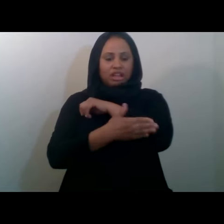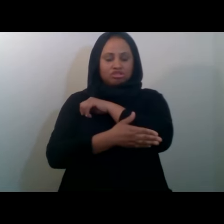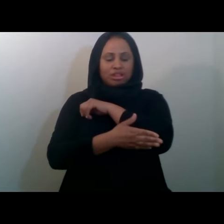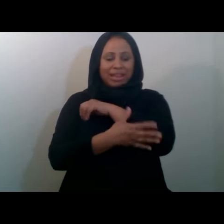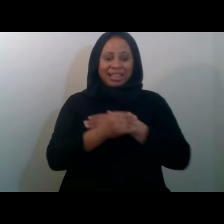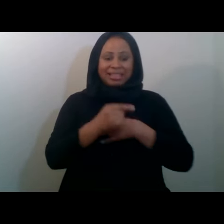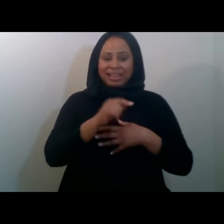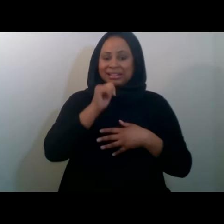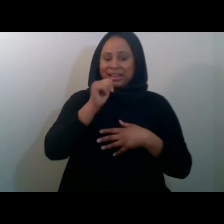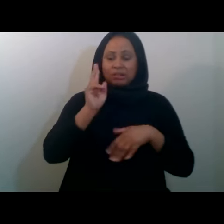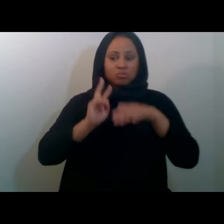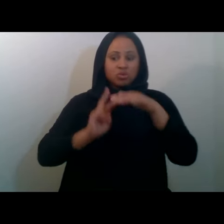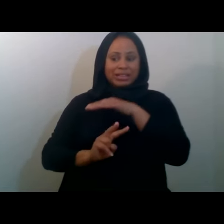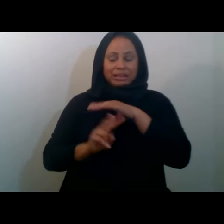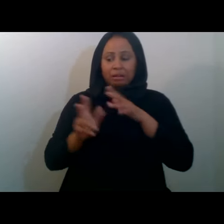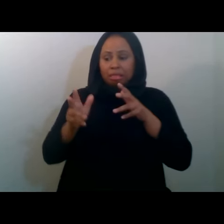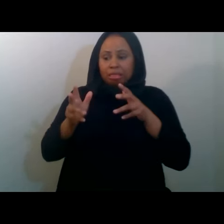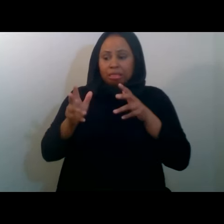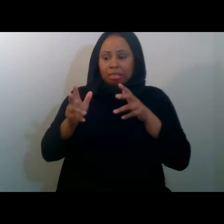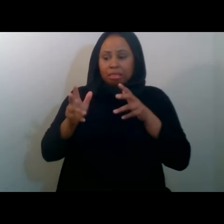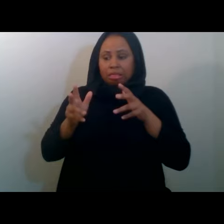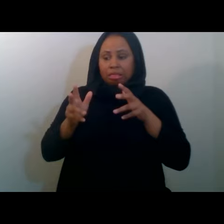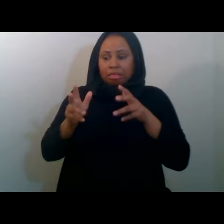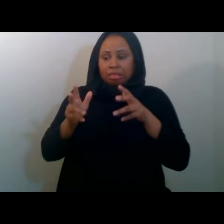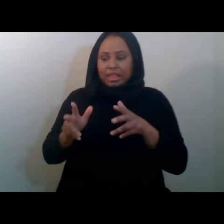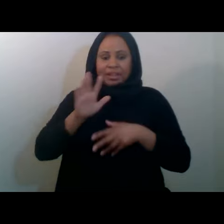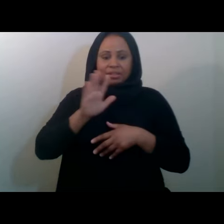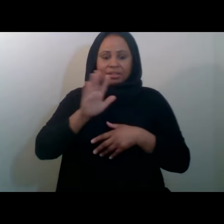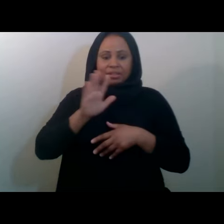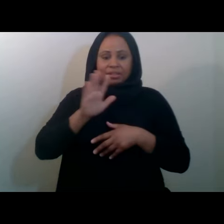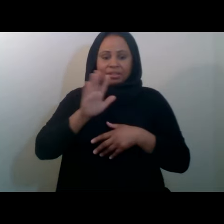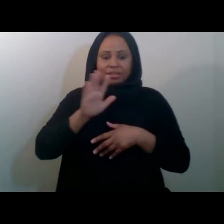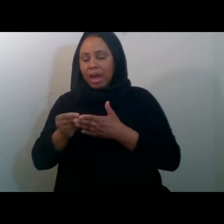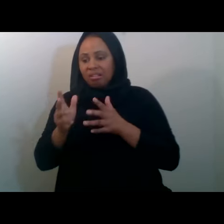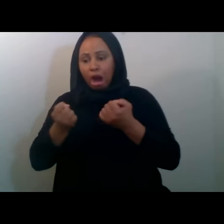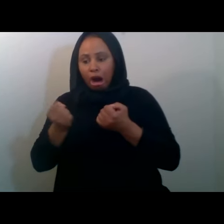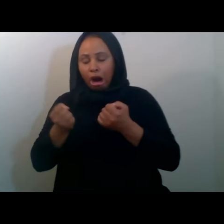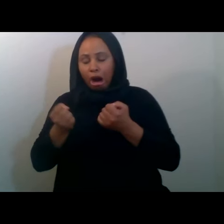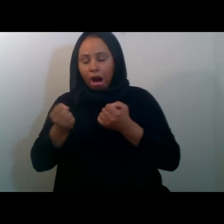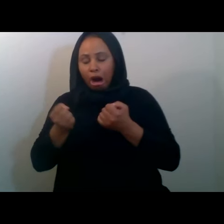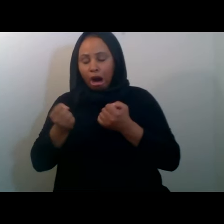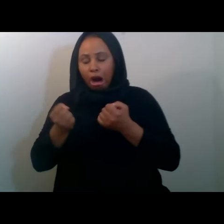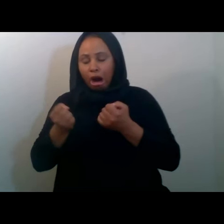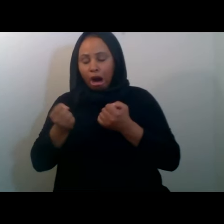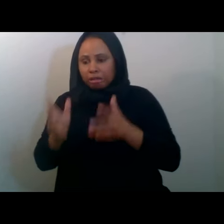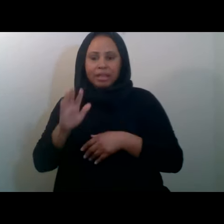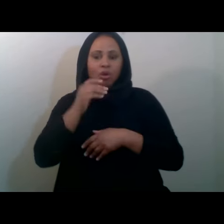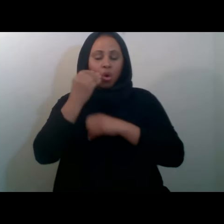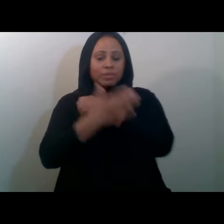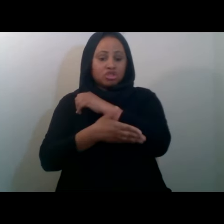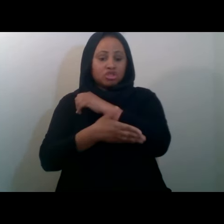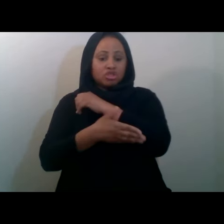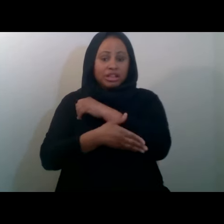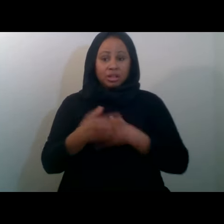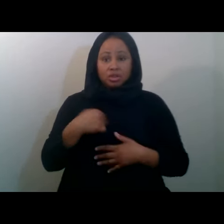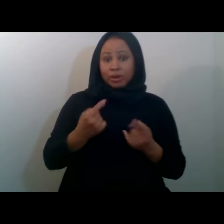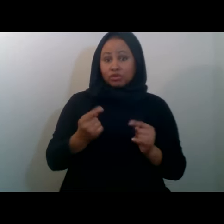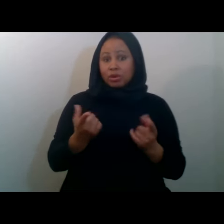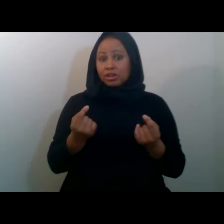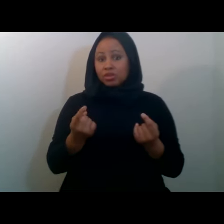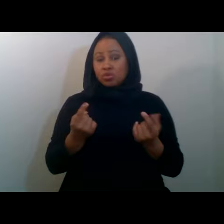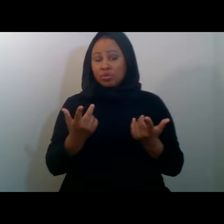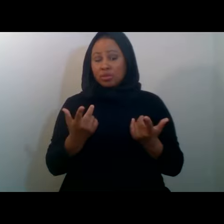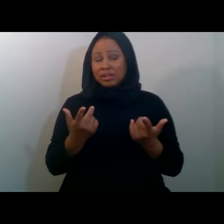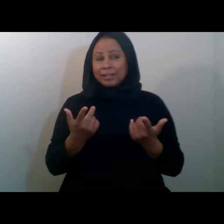their personal wealth, their homes behind. Now, what we have tried to do is the best way to